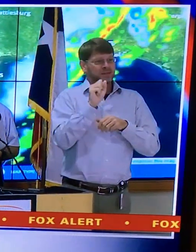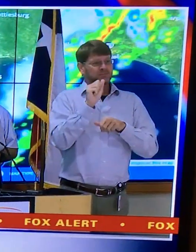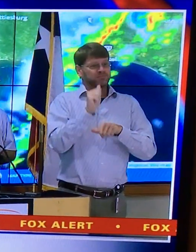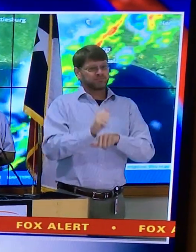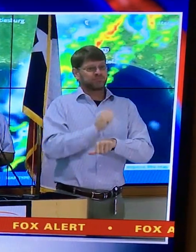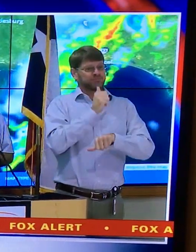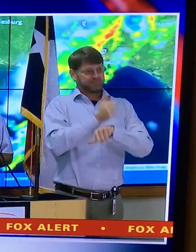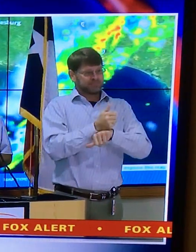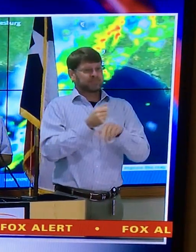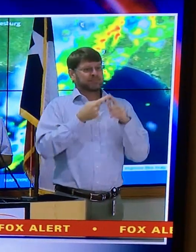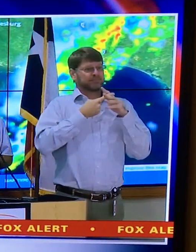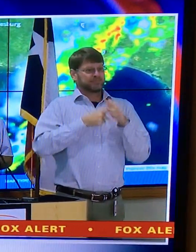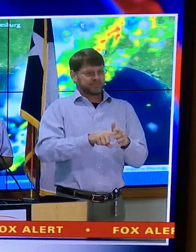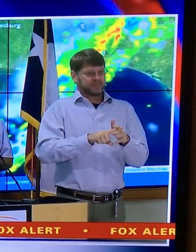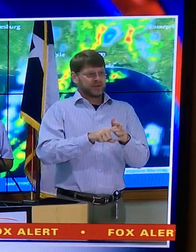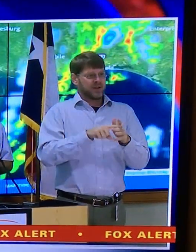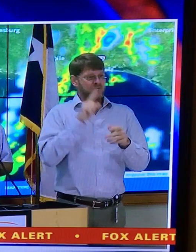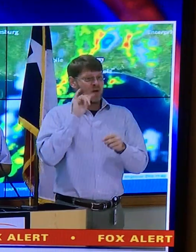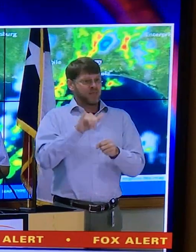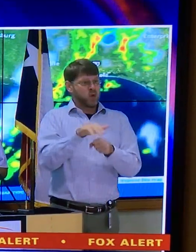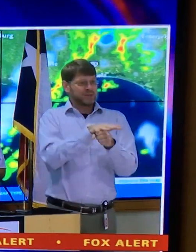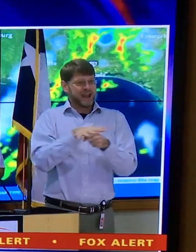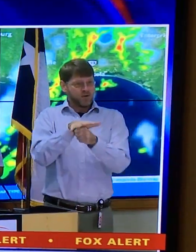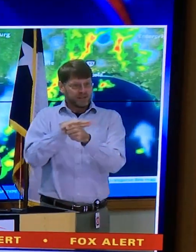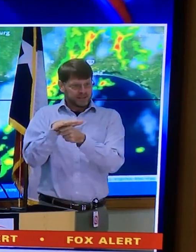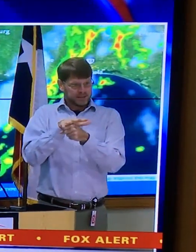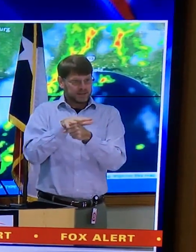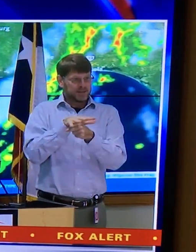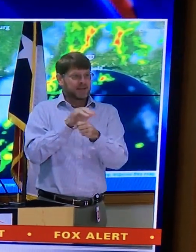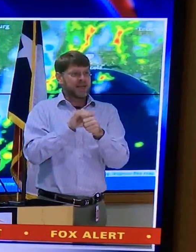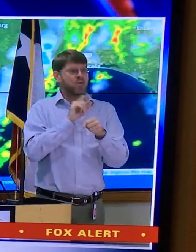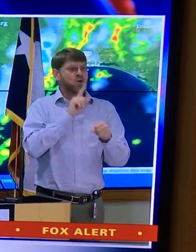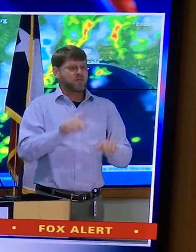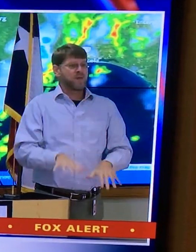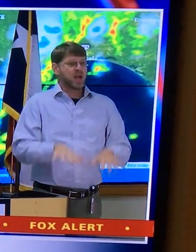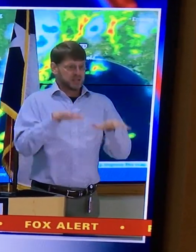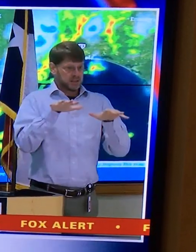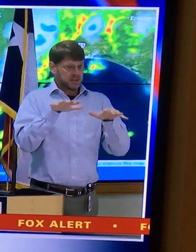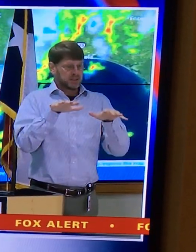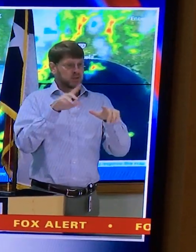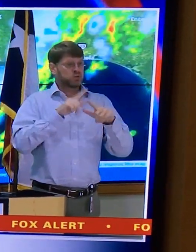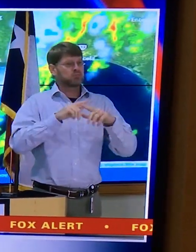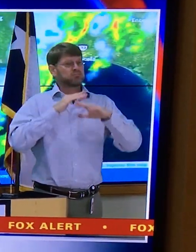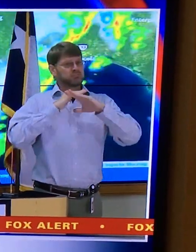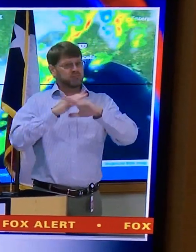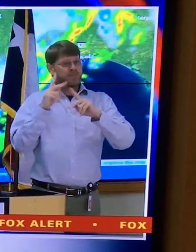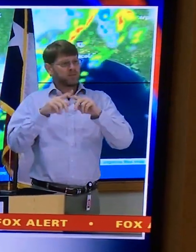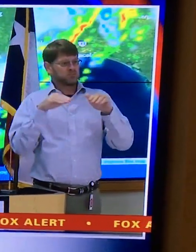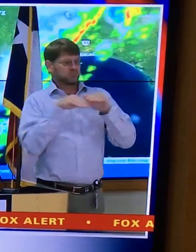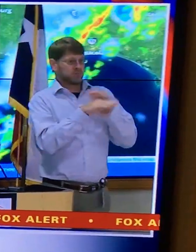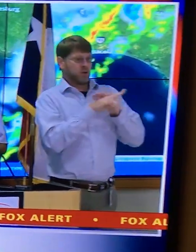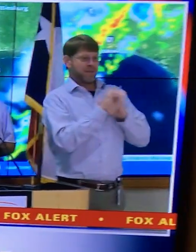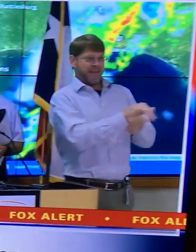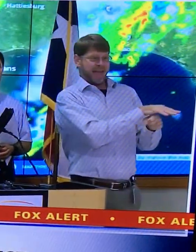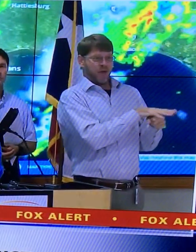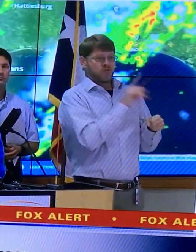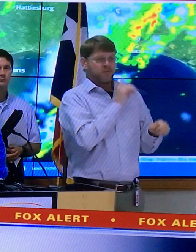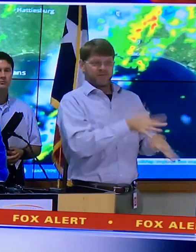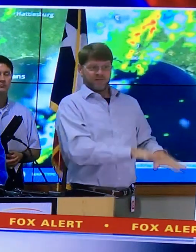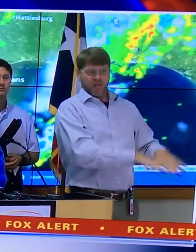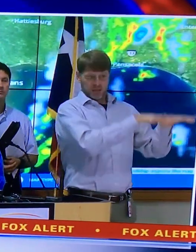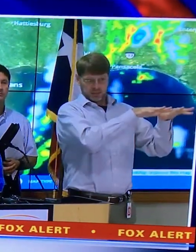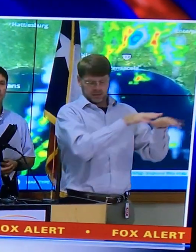put into effect for those areas that were flooded to keep people from going into flooded areas.